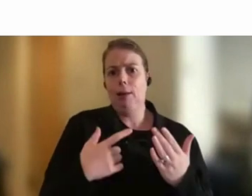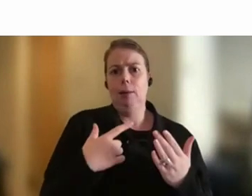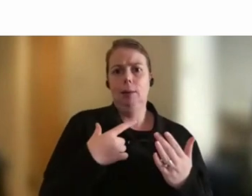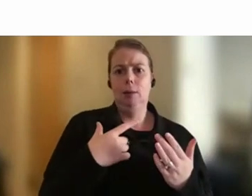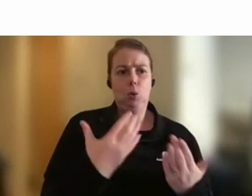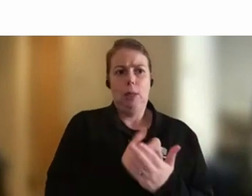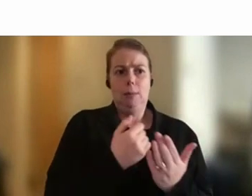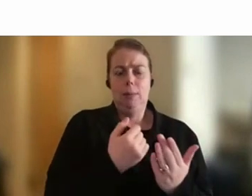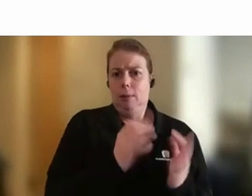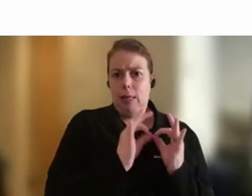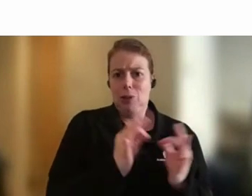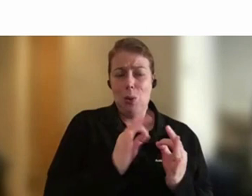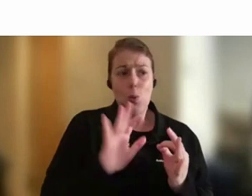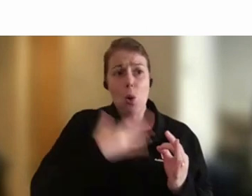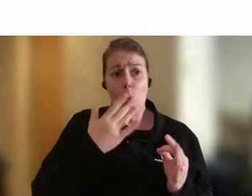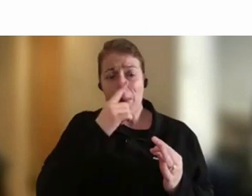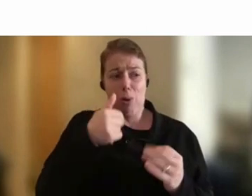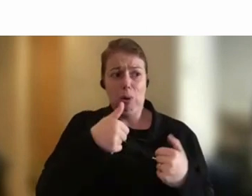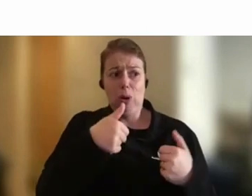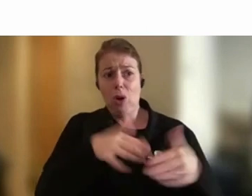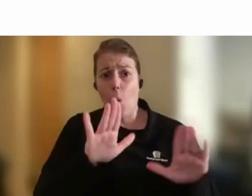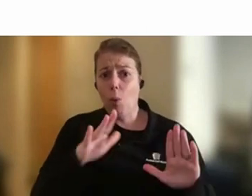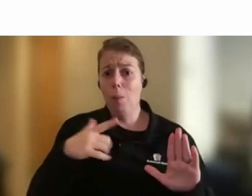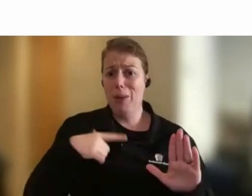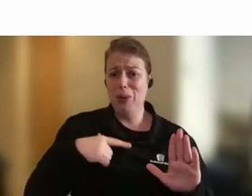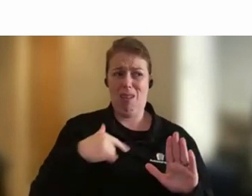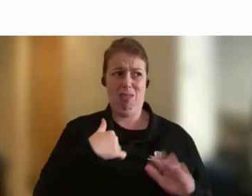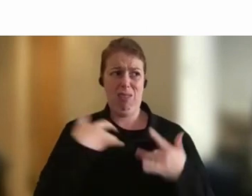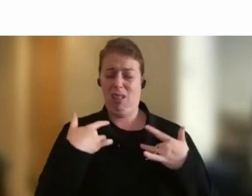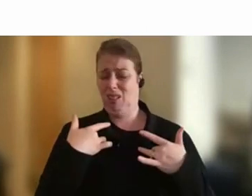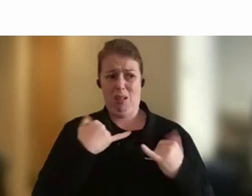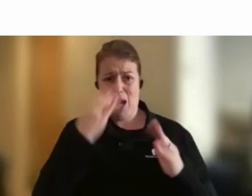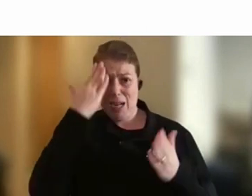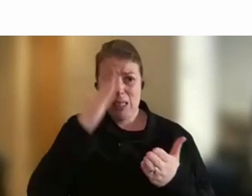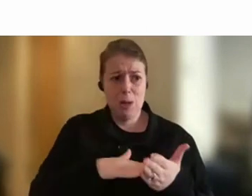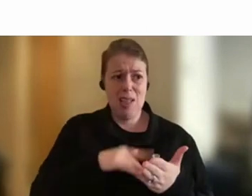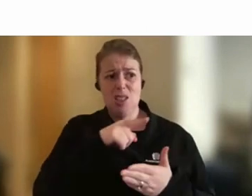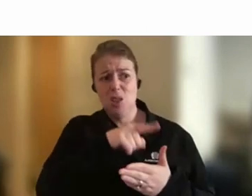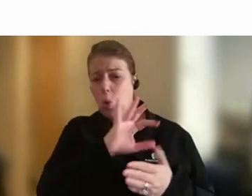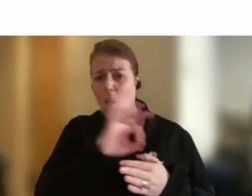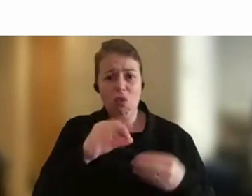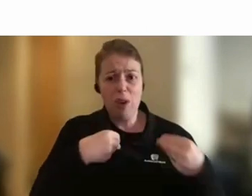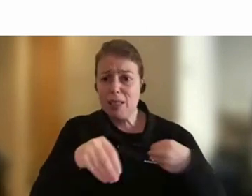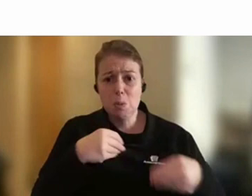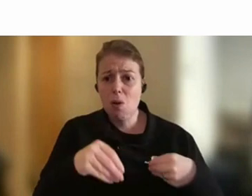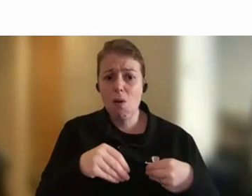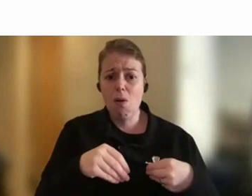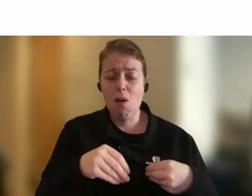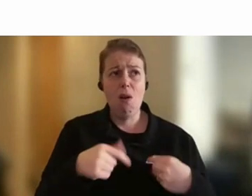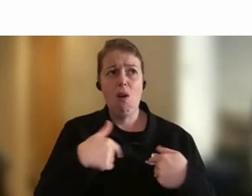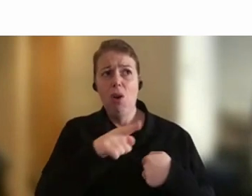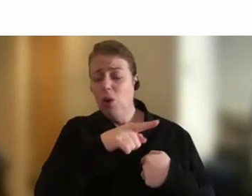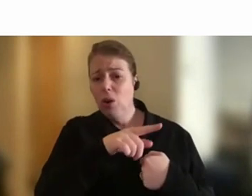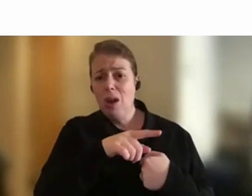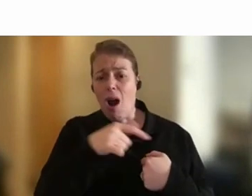experiences. We don't want people leaving because they don't have the flexibility to do their job. We don't want people leaving because they don't feel like they're making an